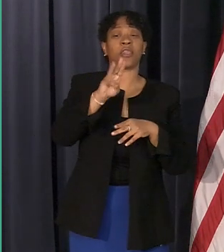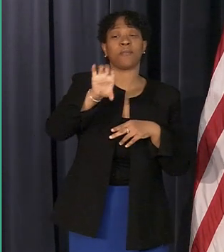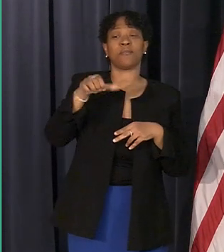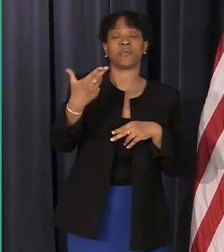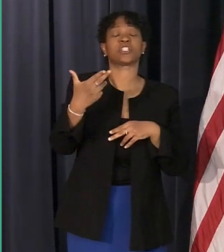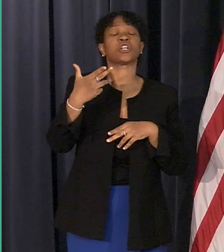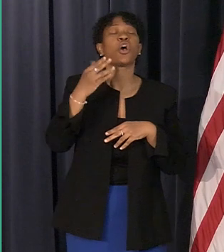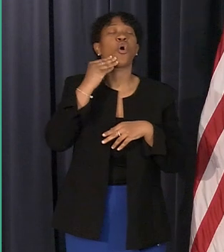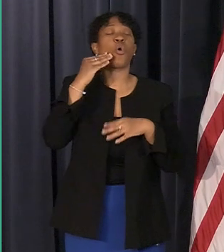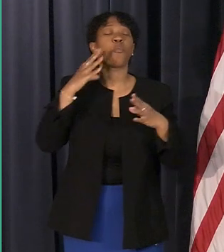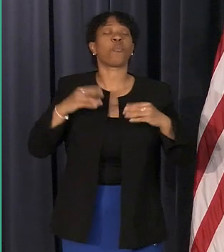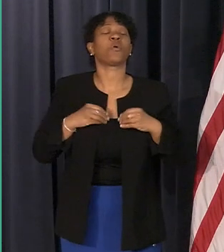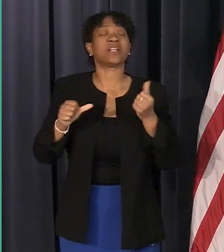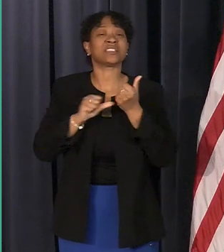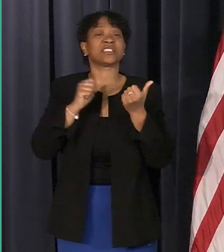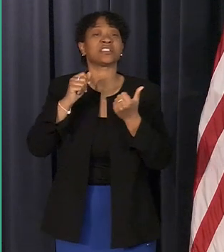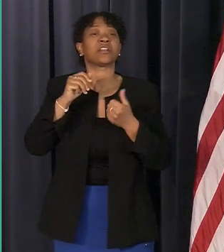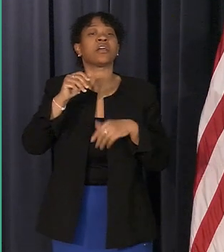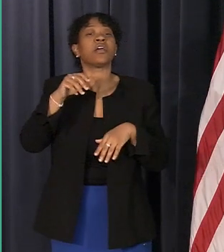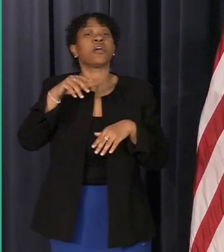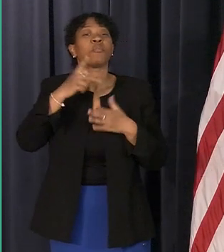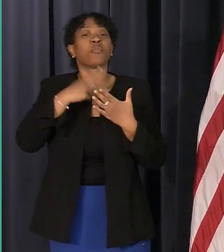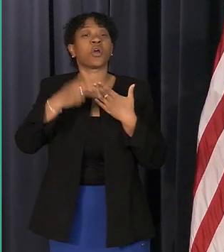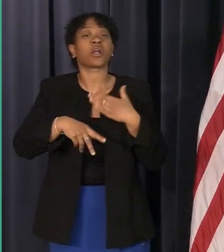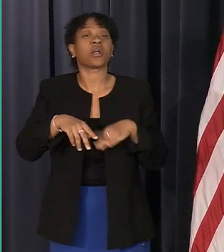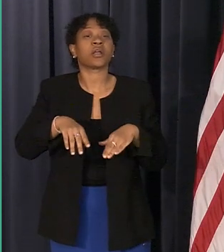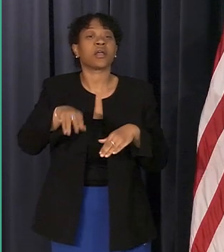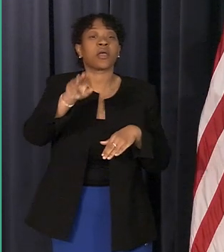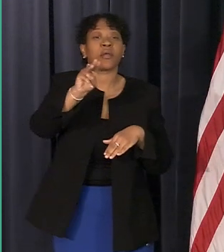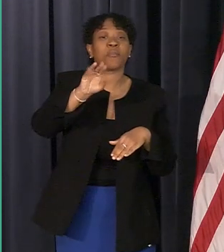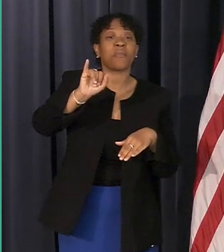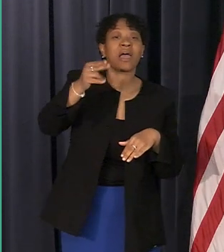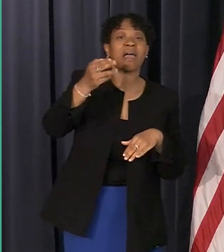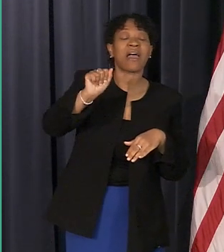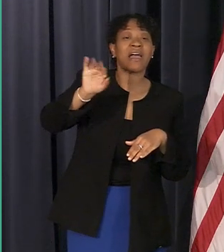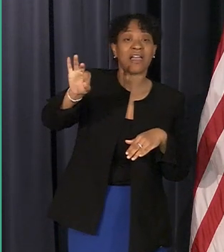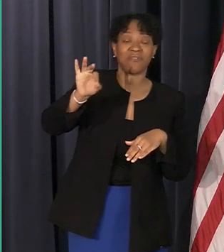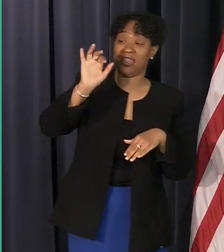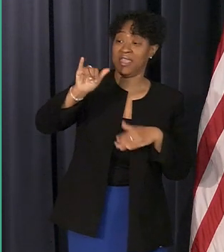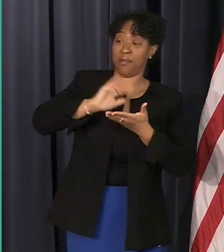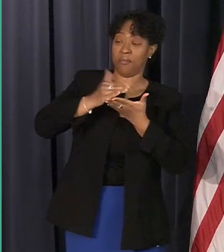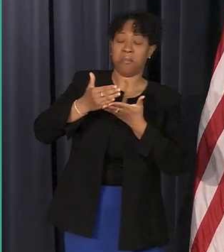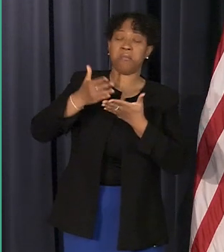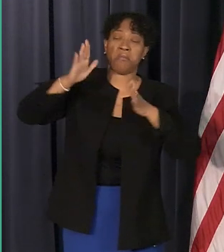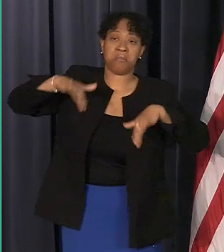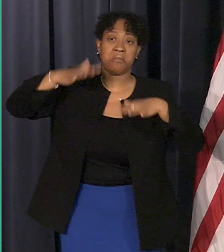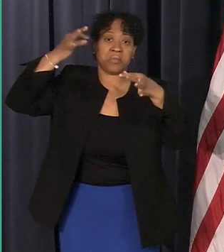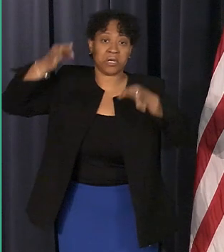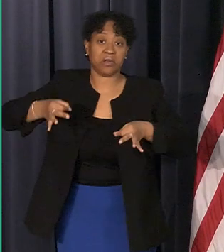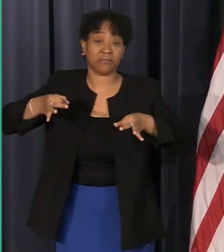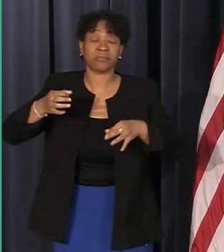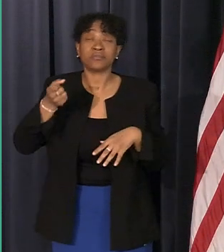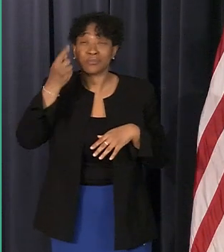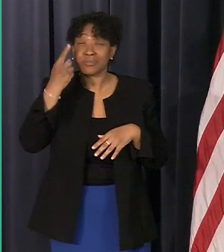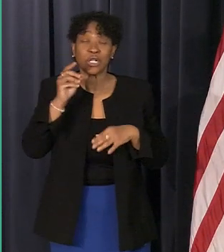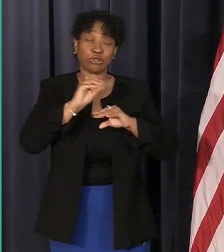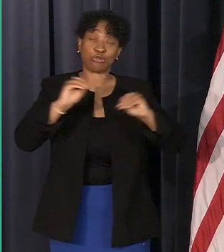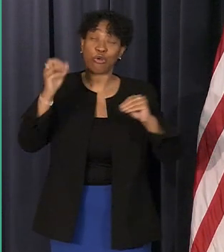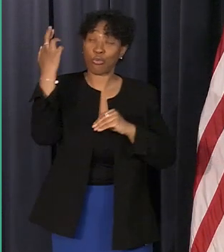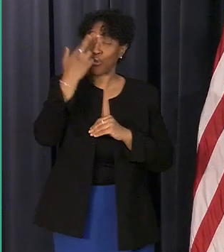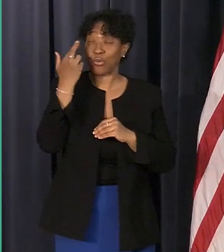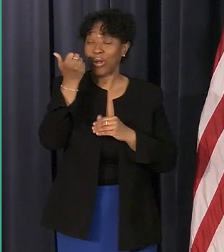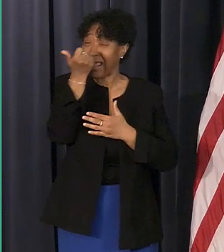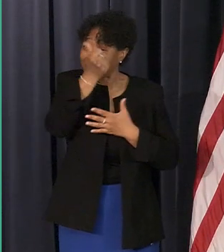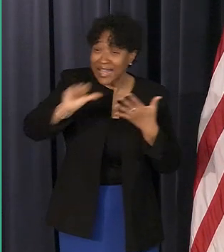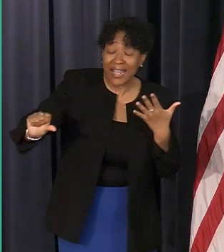homeowner assistance fund my house the amount is to be determined and so there's no reason why any